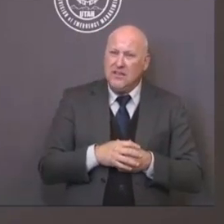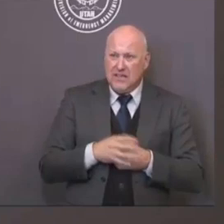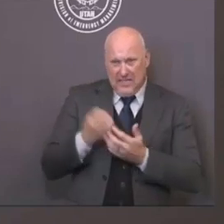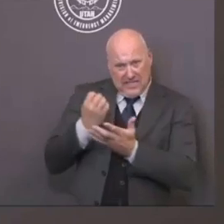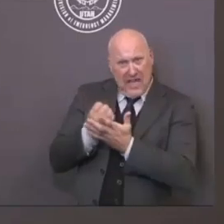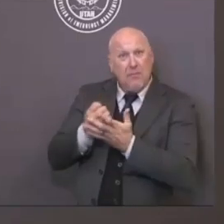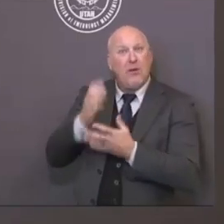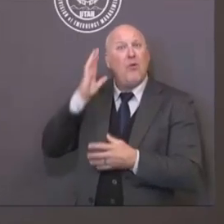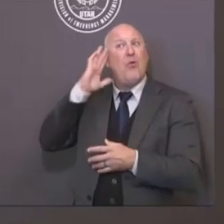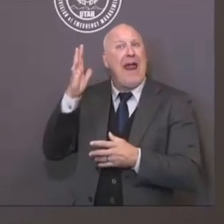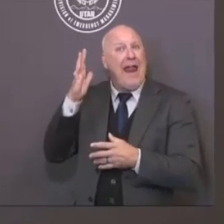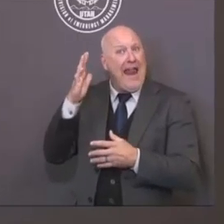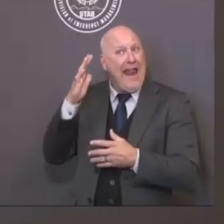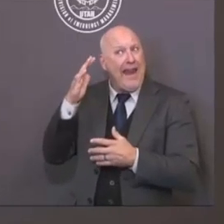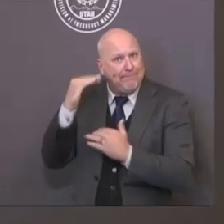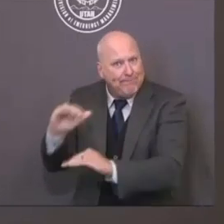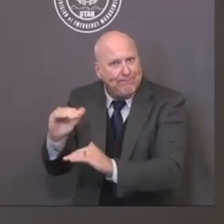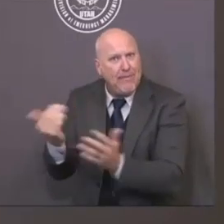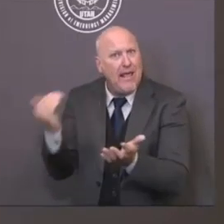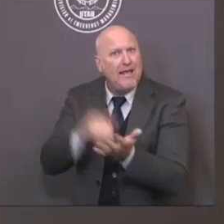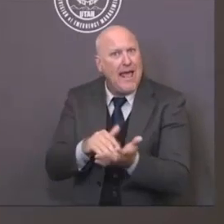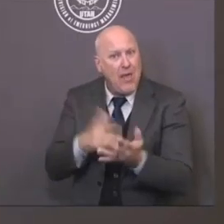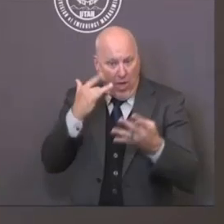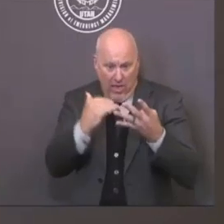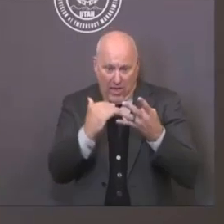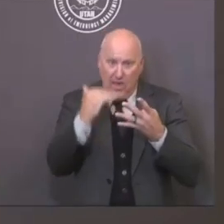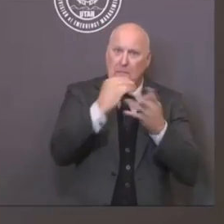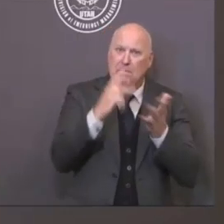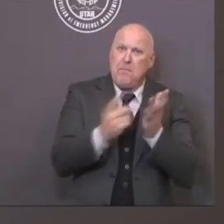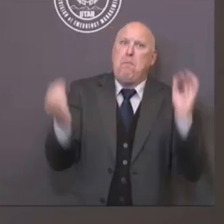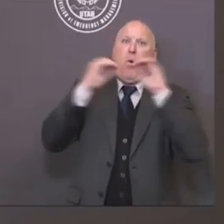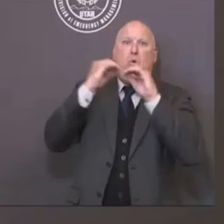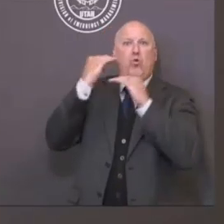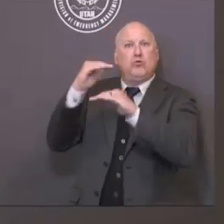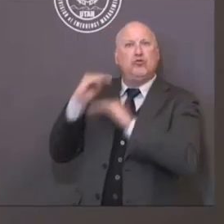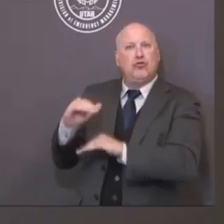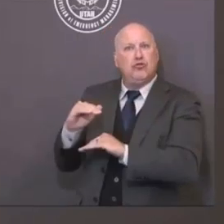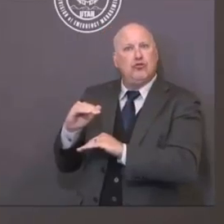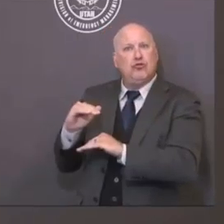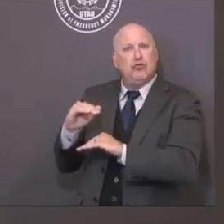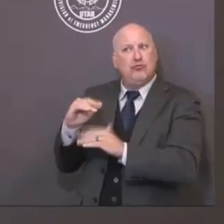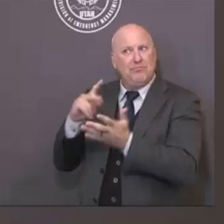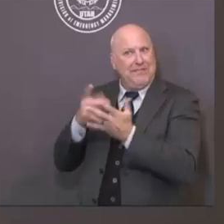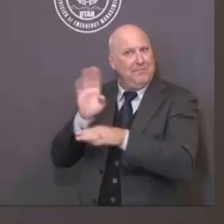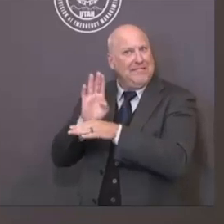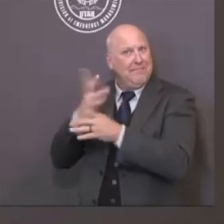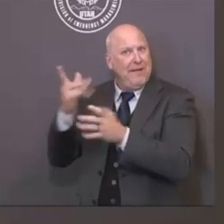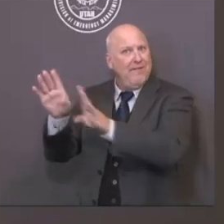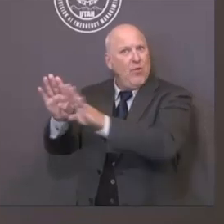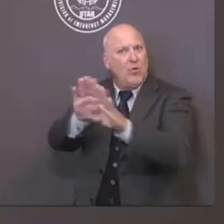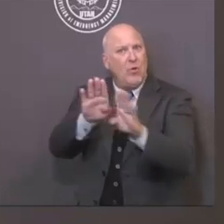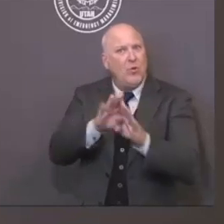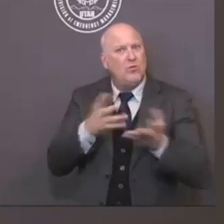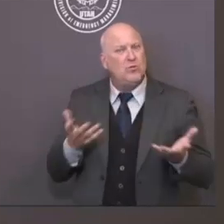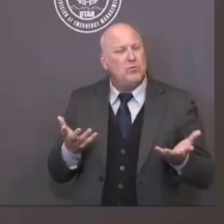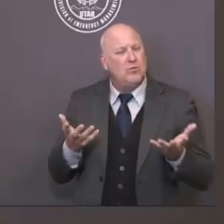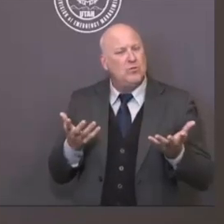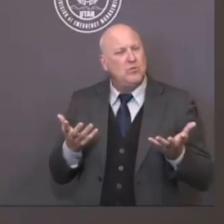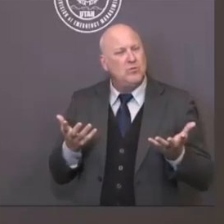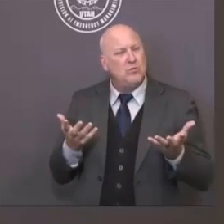And I prefer that that's what we do also. So as we move forward again, I think we have